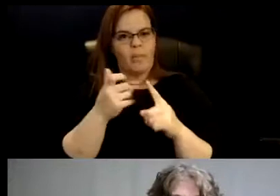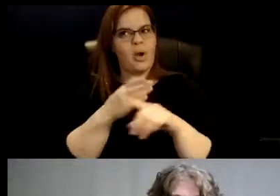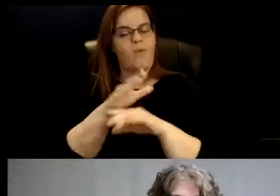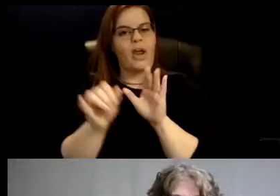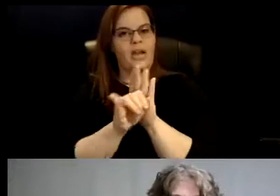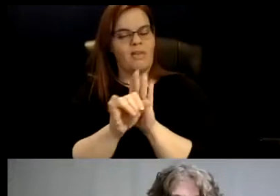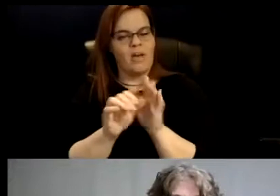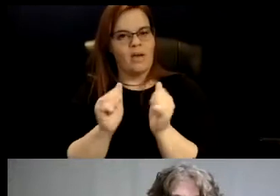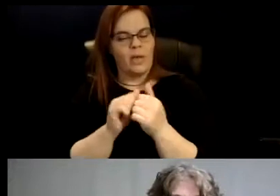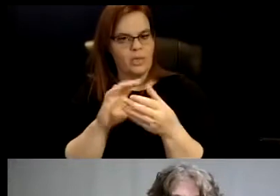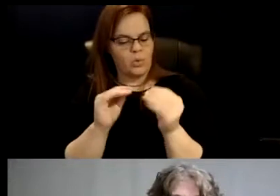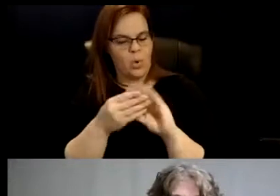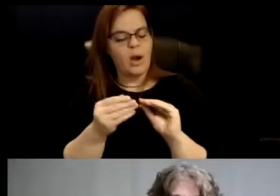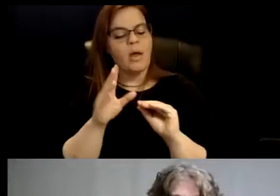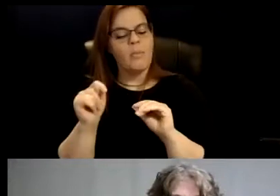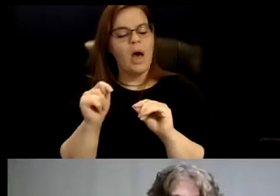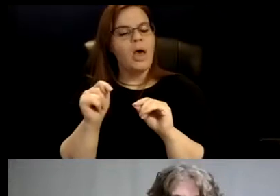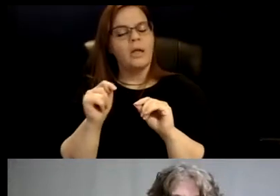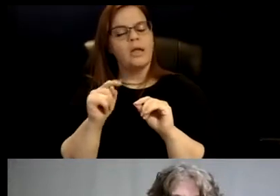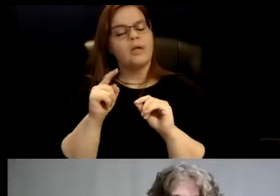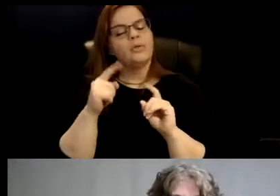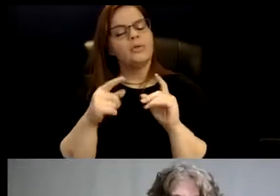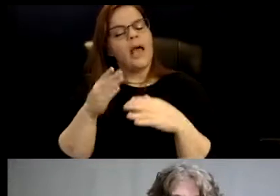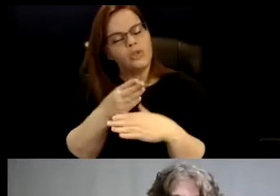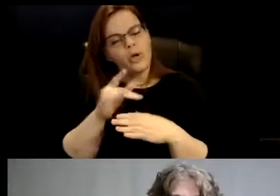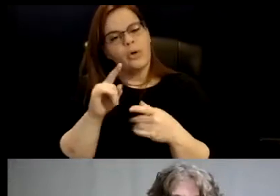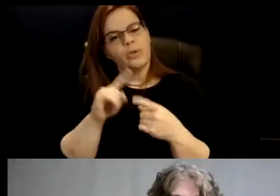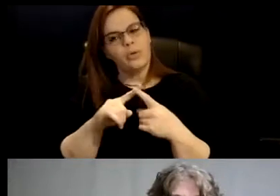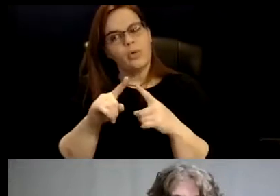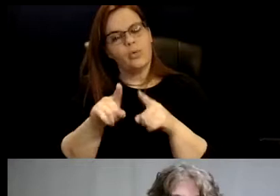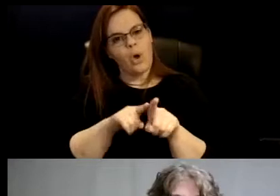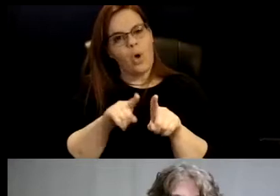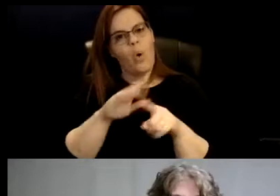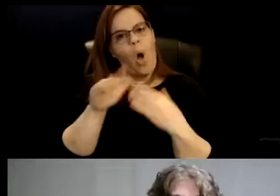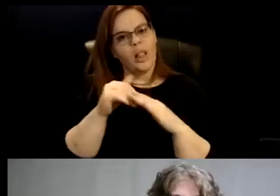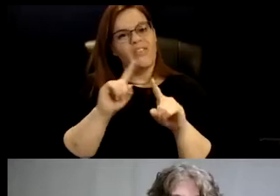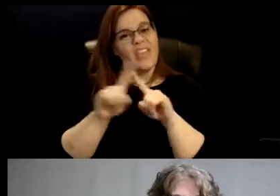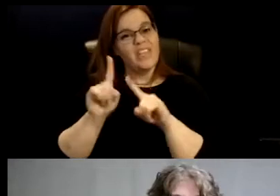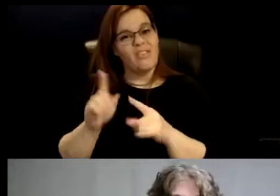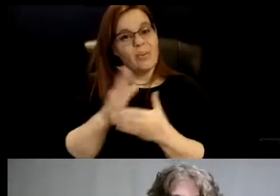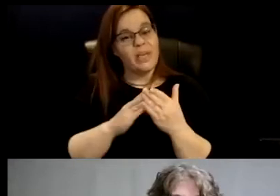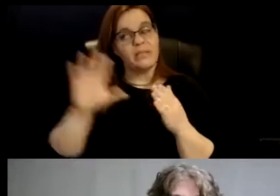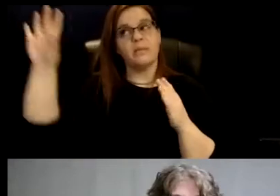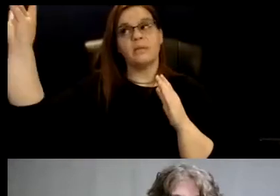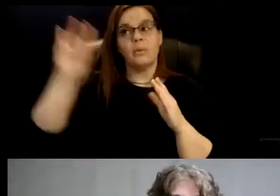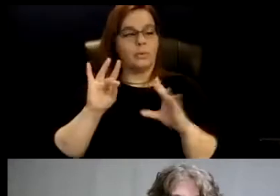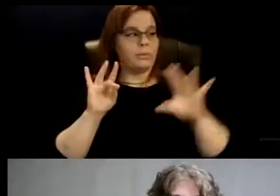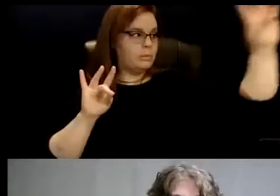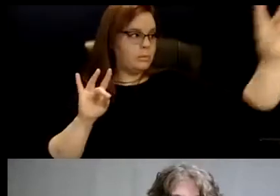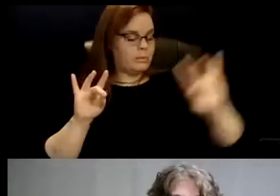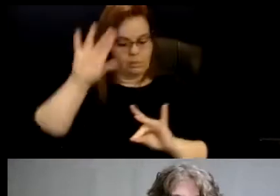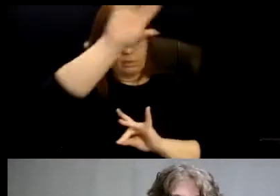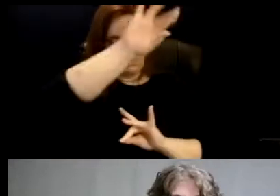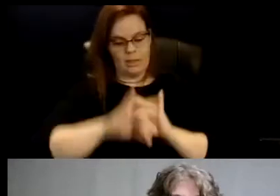different constellation pieces around how that story could have happened. And, um,